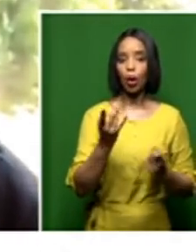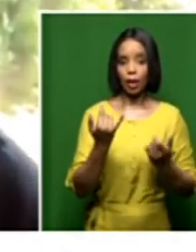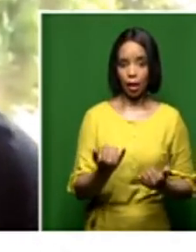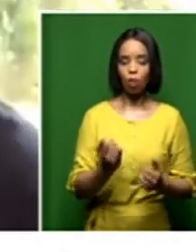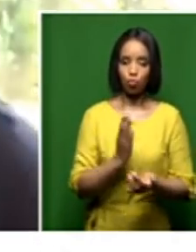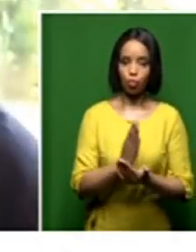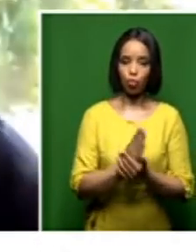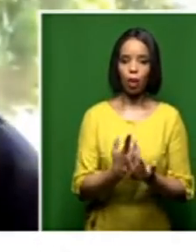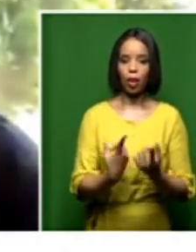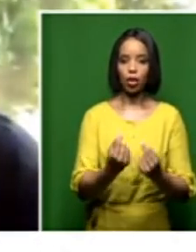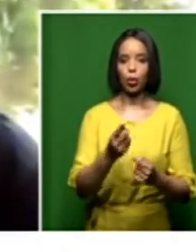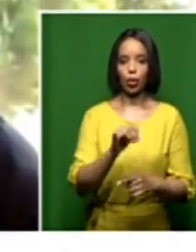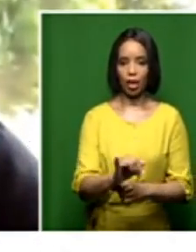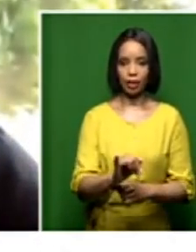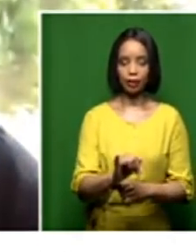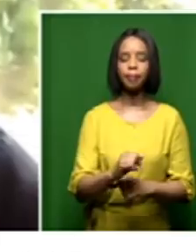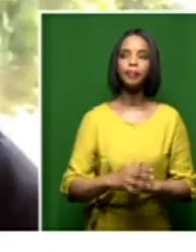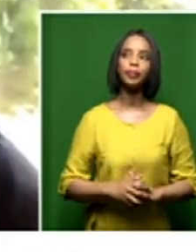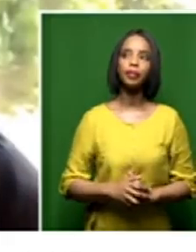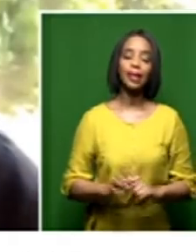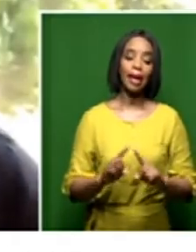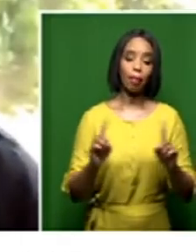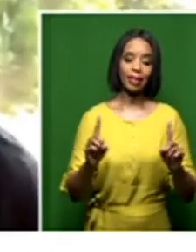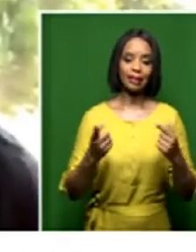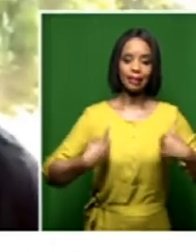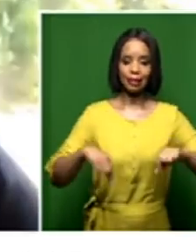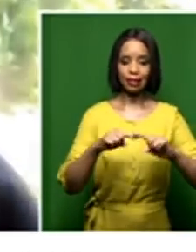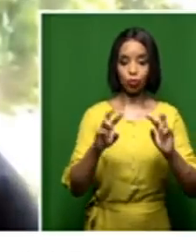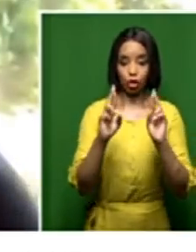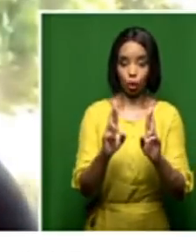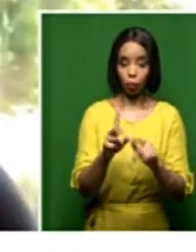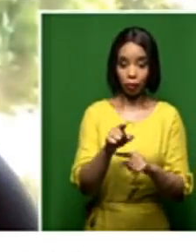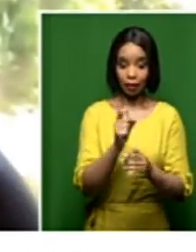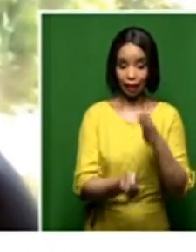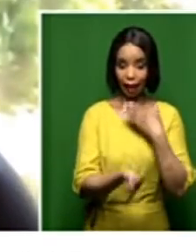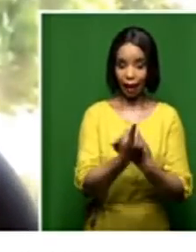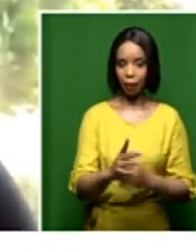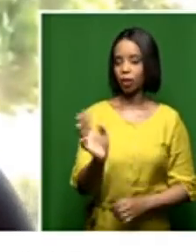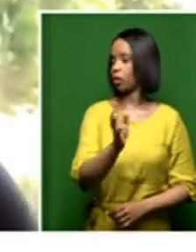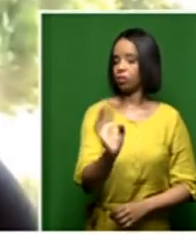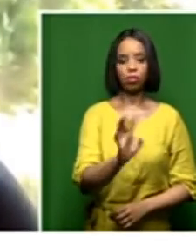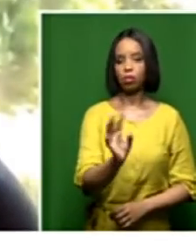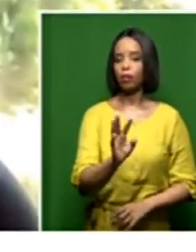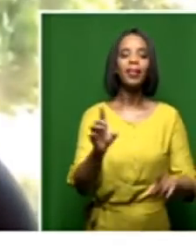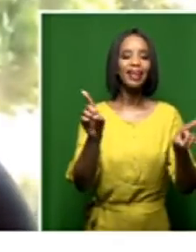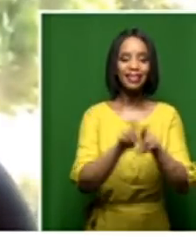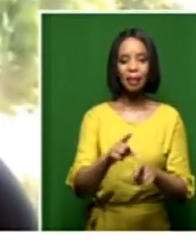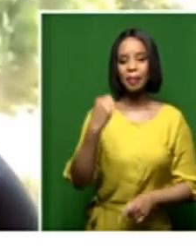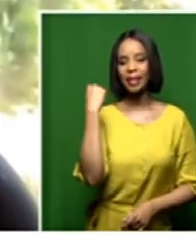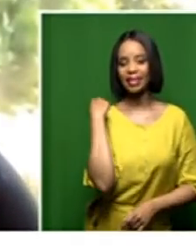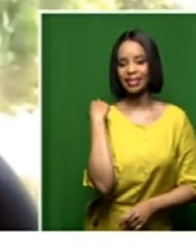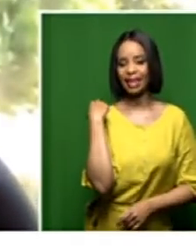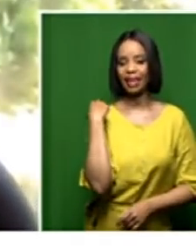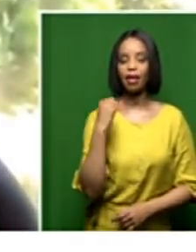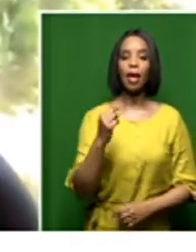but we hope that it will not get to that point. In fact, yesterday as well, the minister